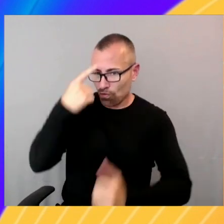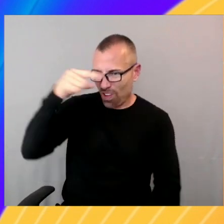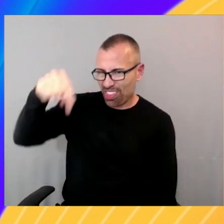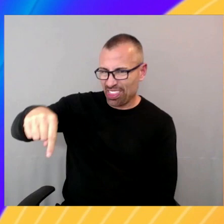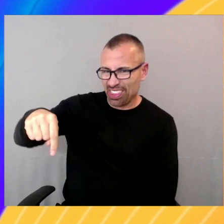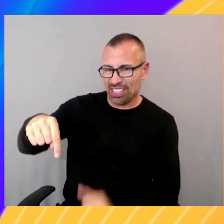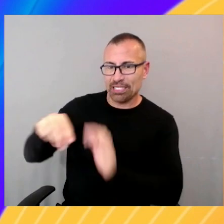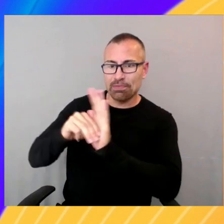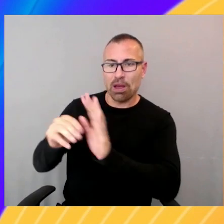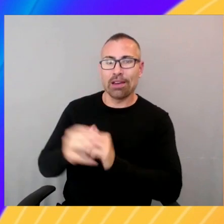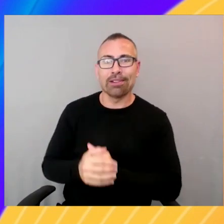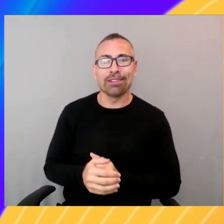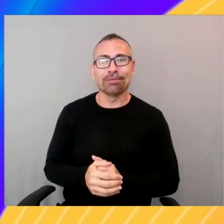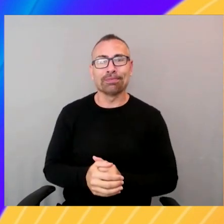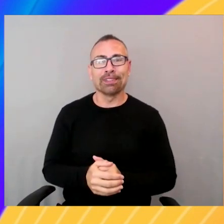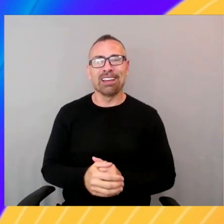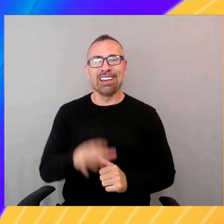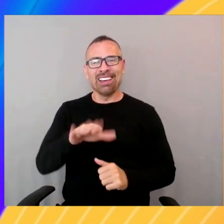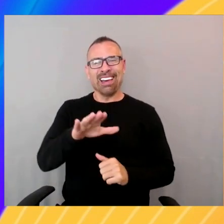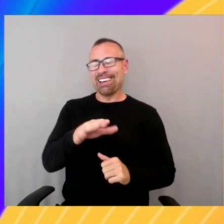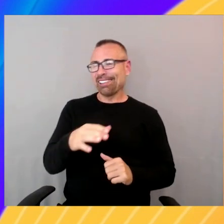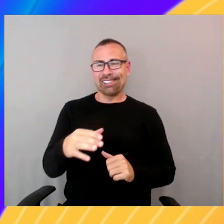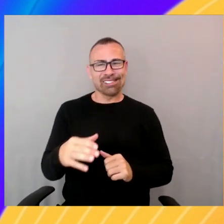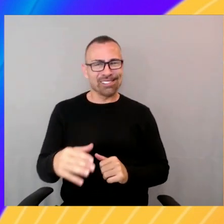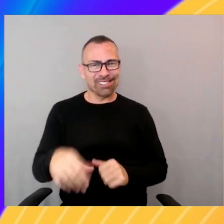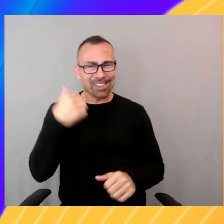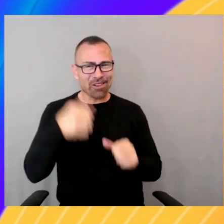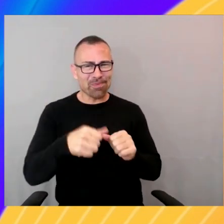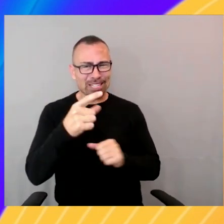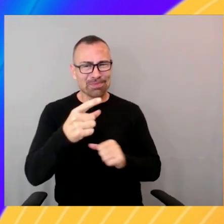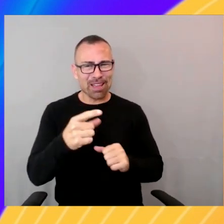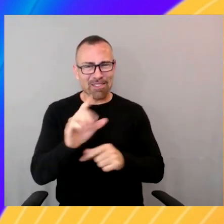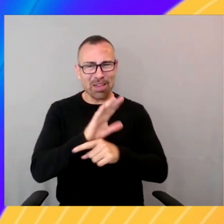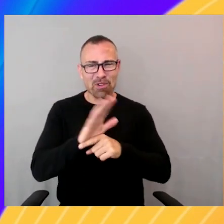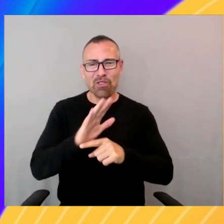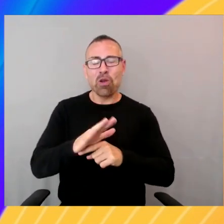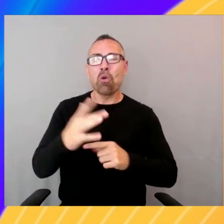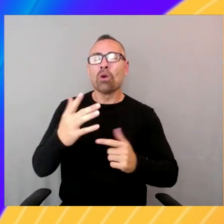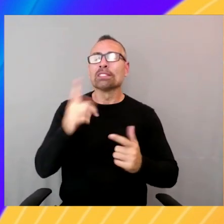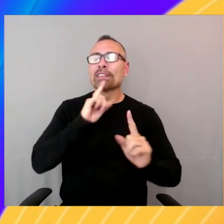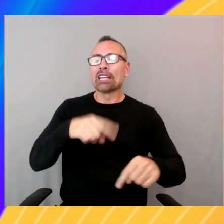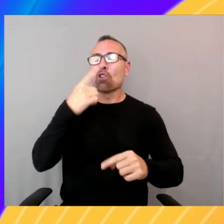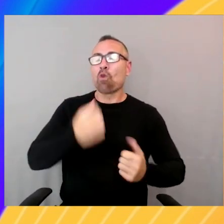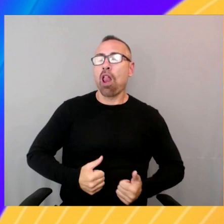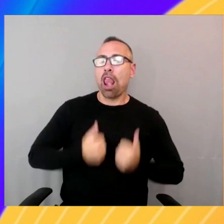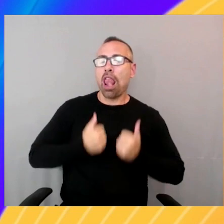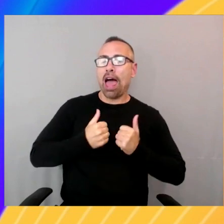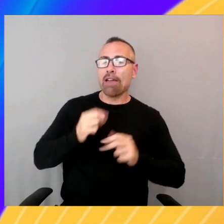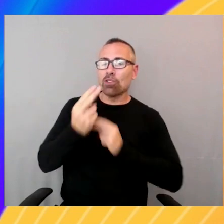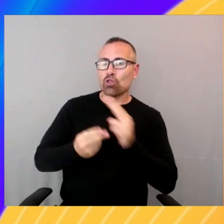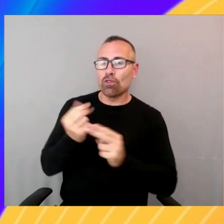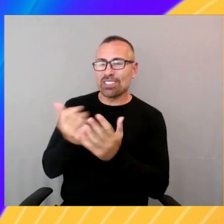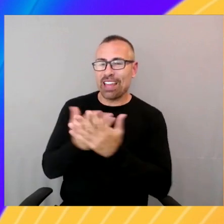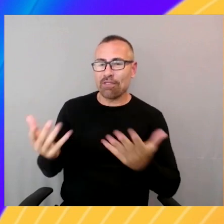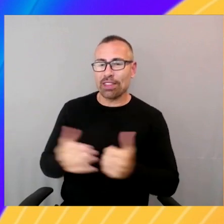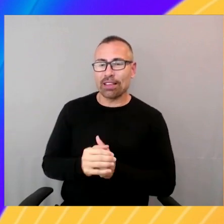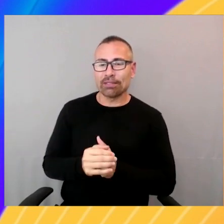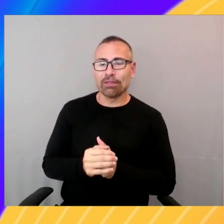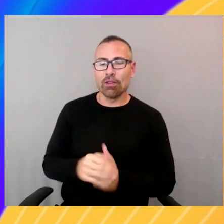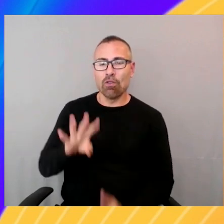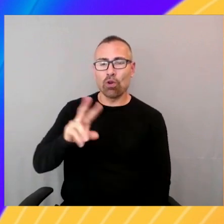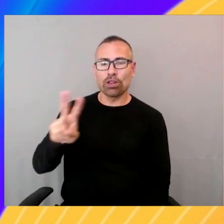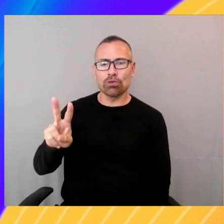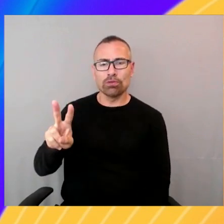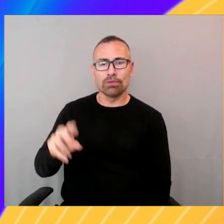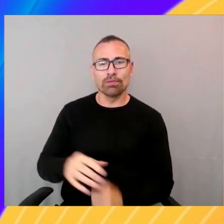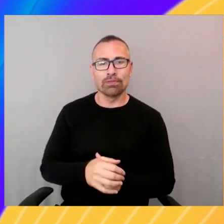movie. What's the answer to the life universe and everything? you know the answer to that one? much, not yet. But 42. 42. Okay. Yeah. Yeah.